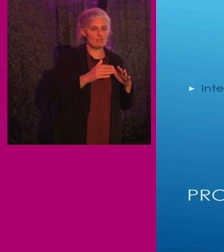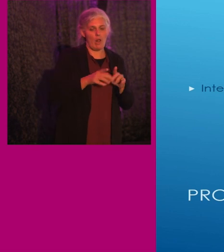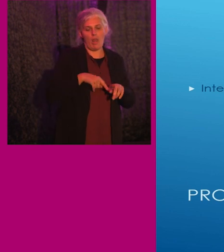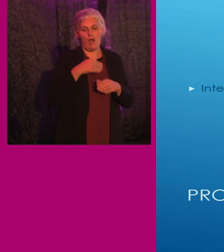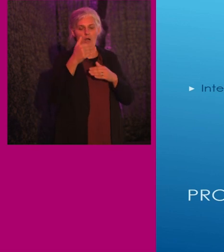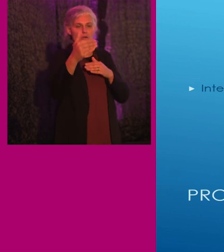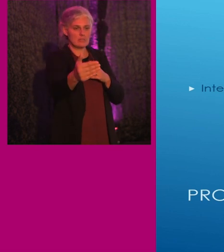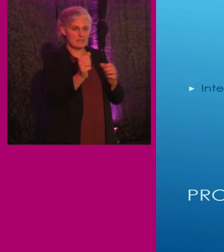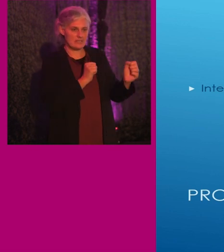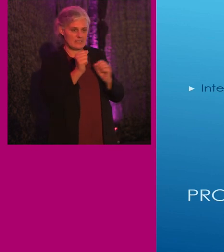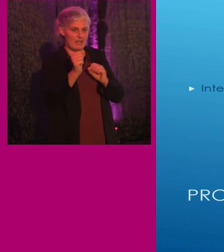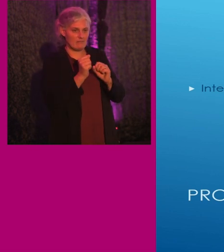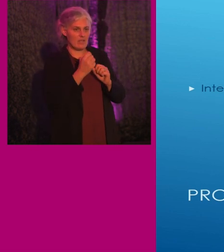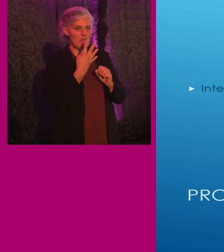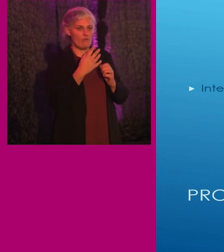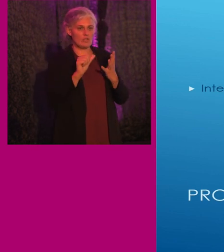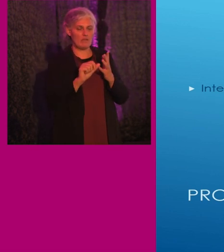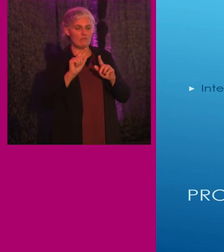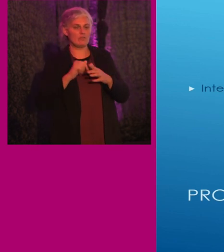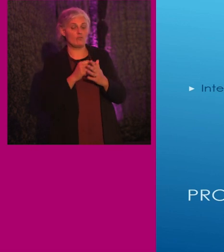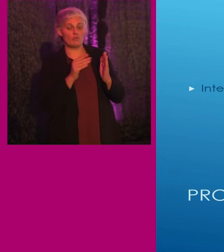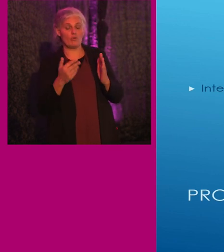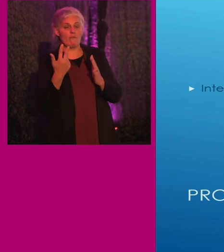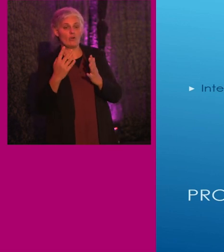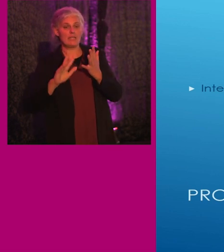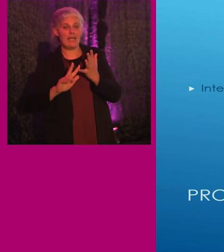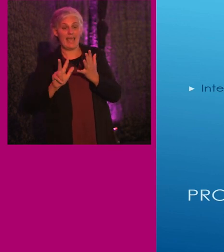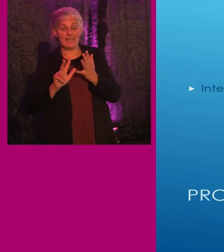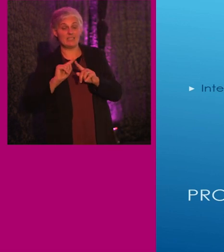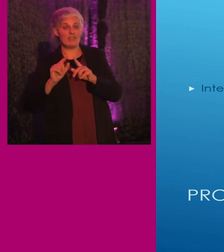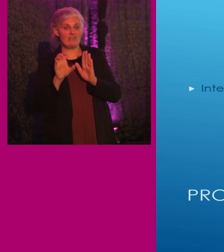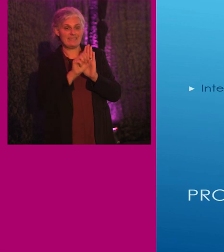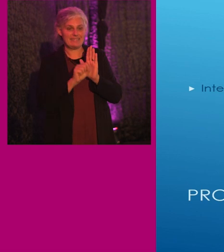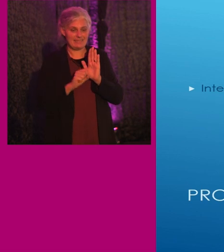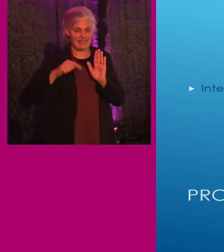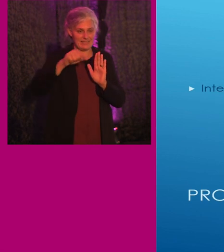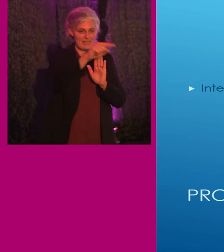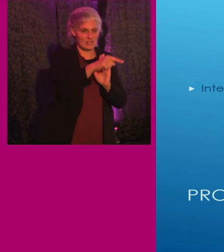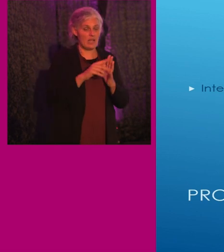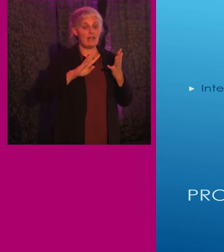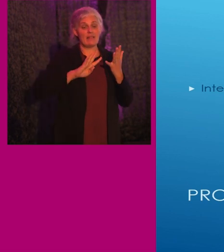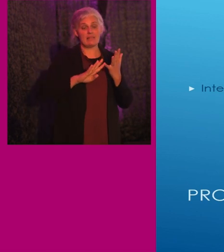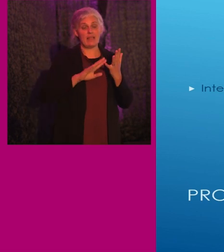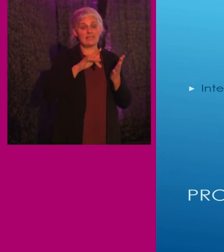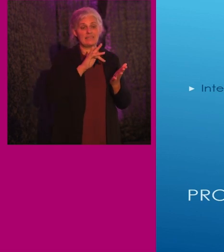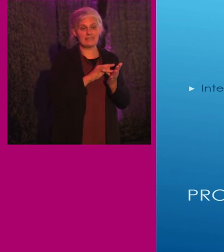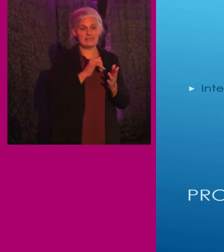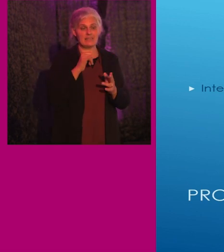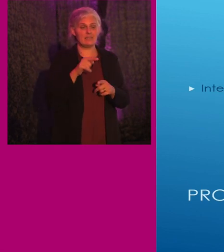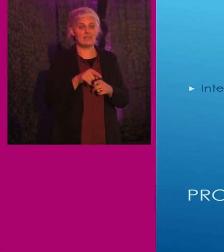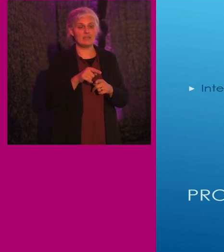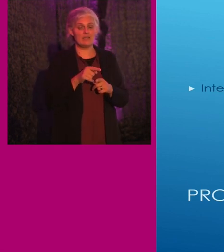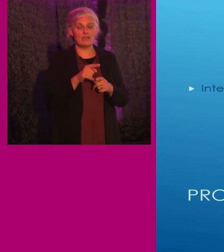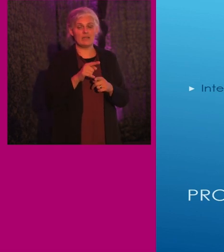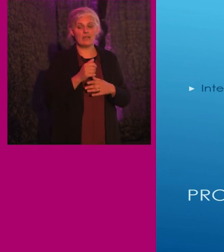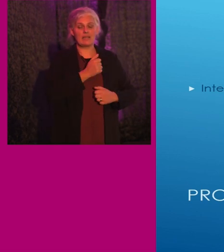transportation service in 46 of the 48 US states and to nine cities in Canada. The vehicle